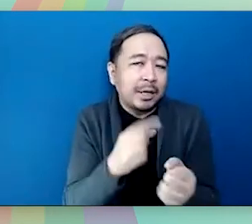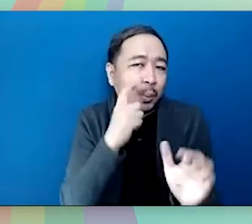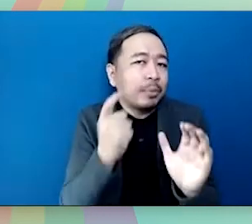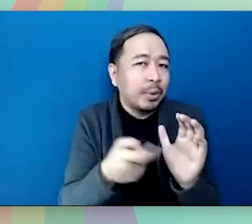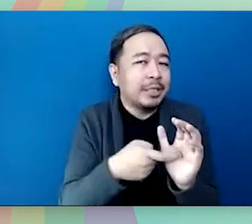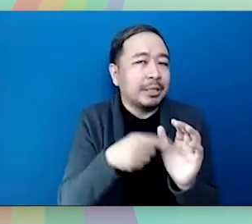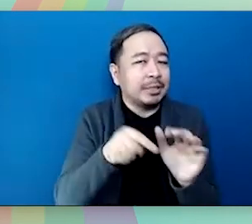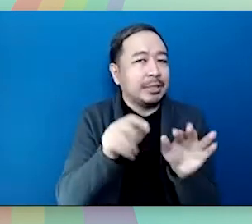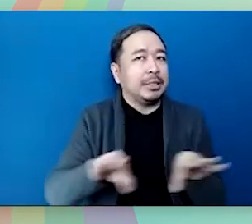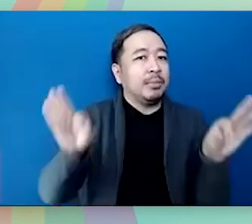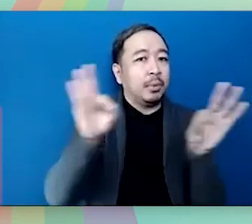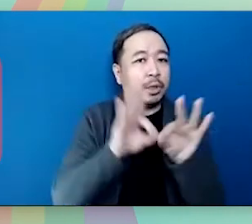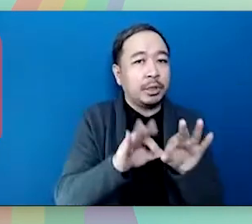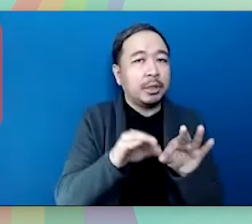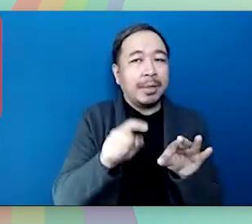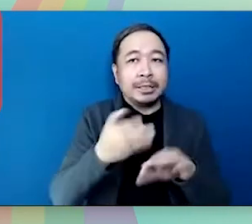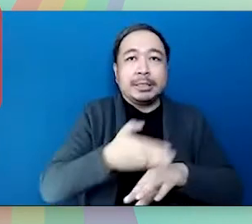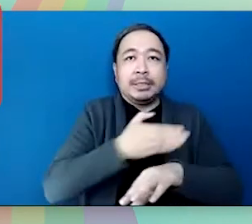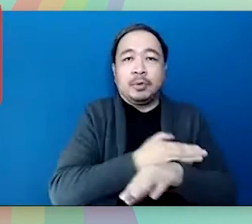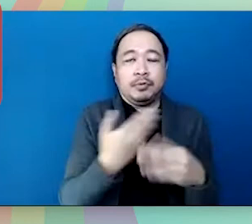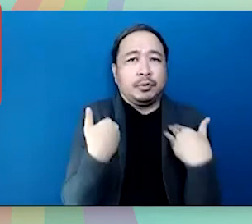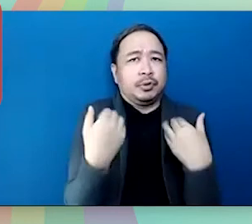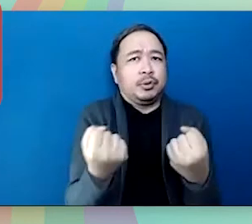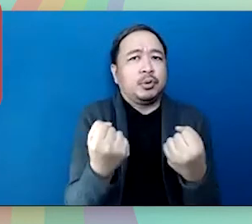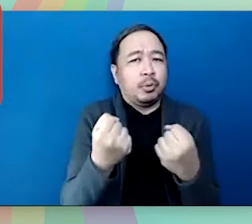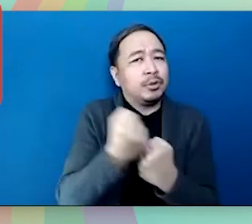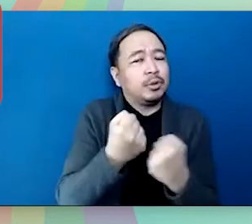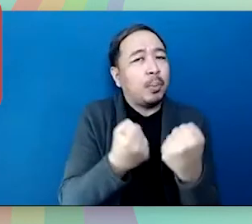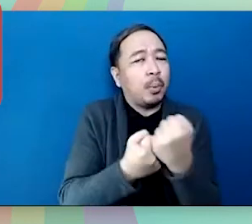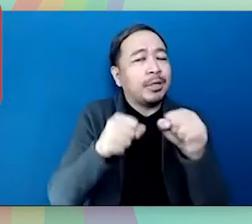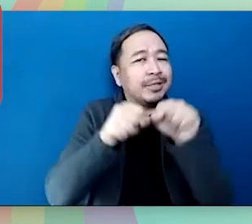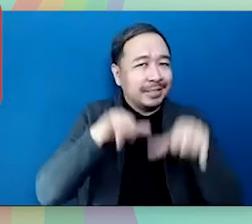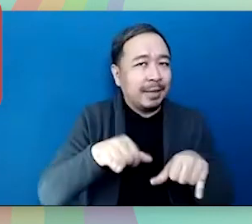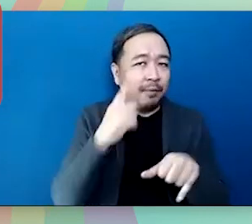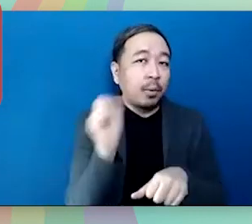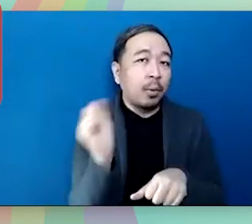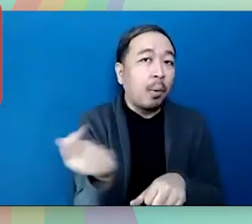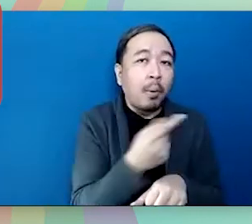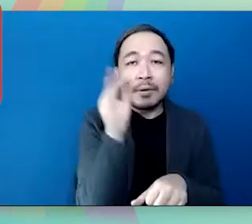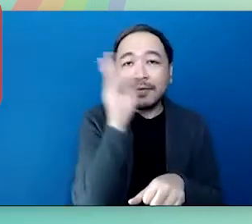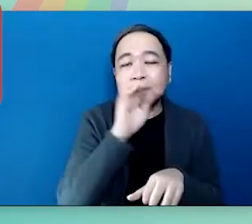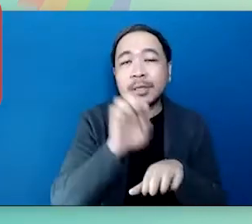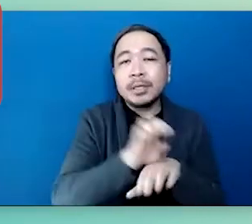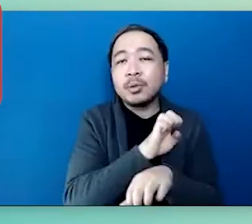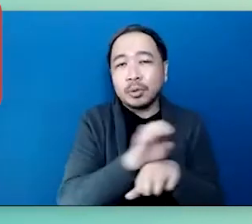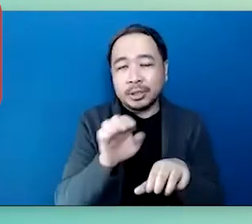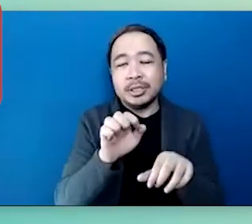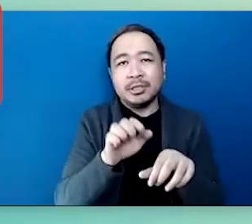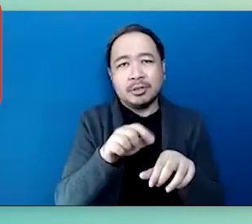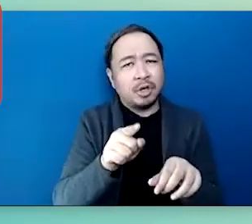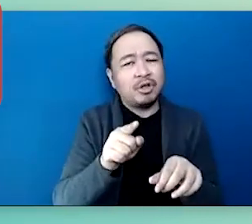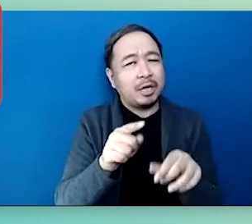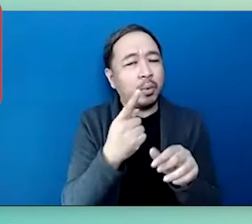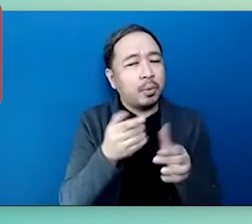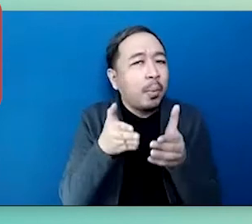they deserve a strengthened support system for all filipino entrepreneurs is key to revive our